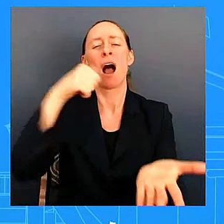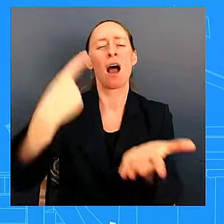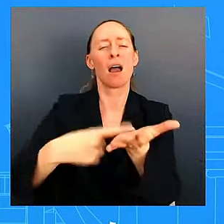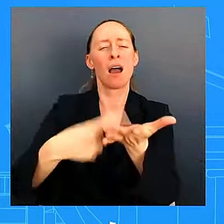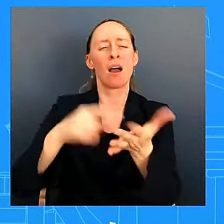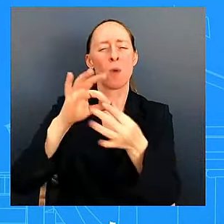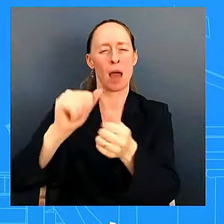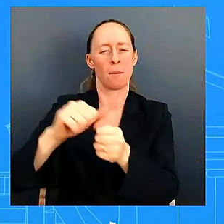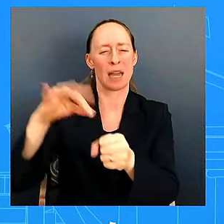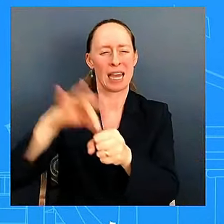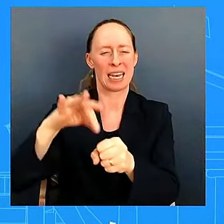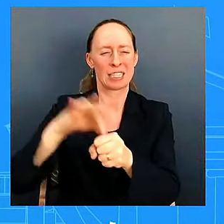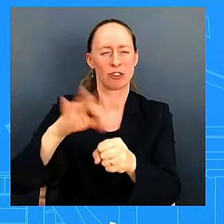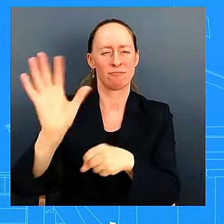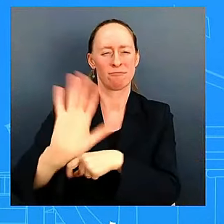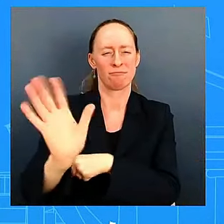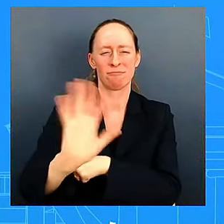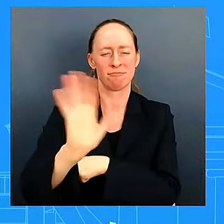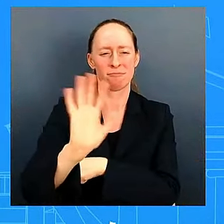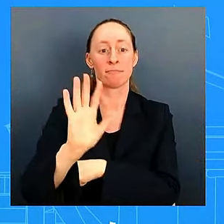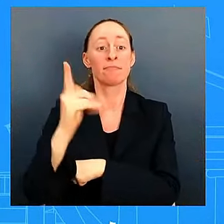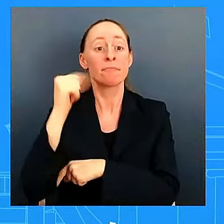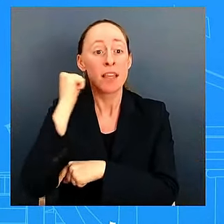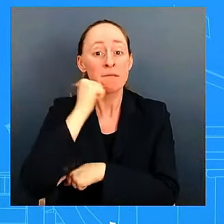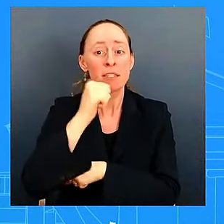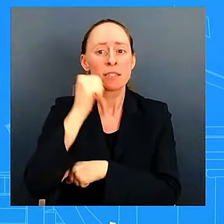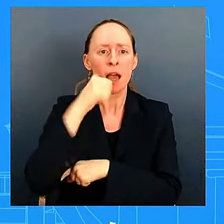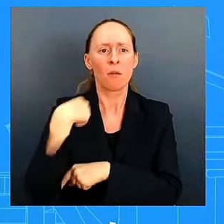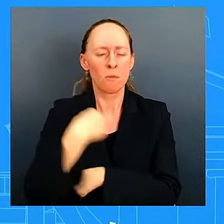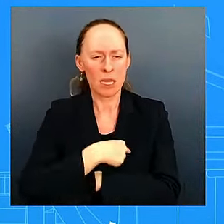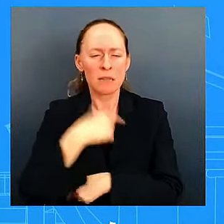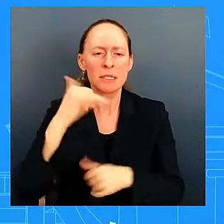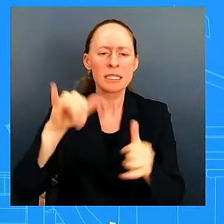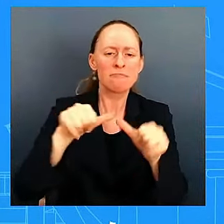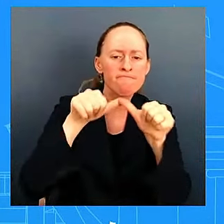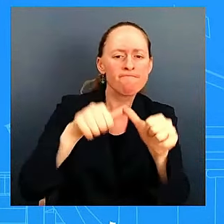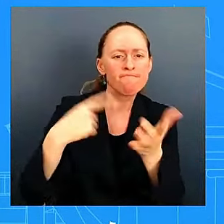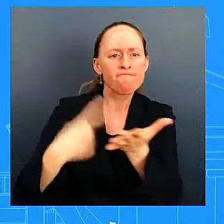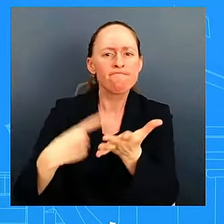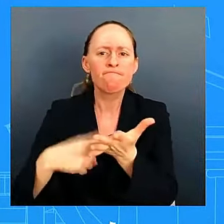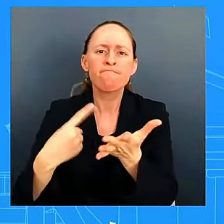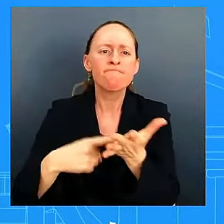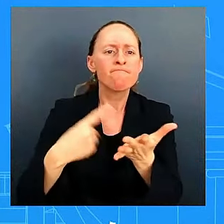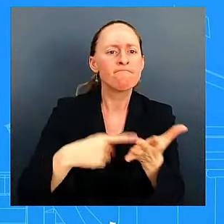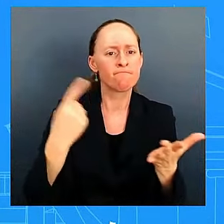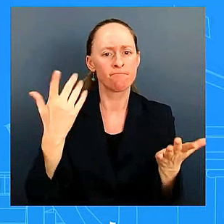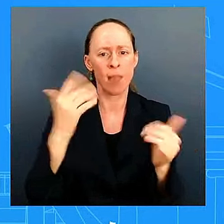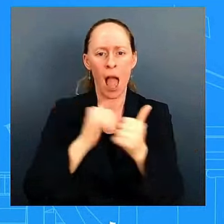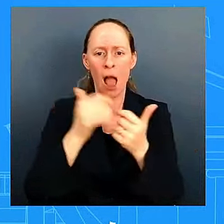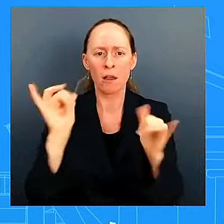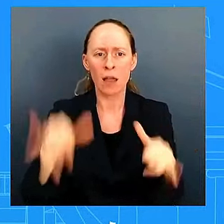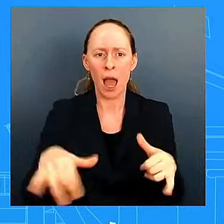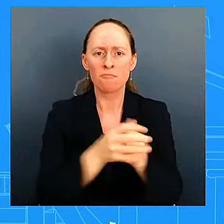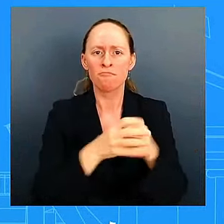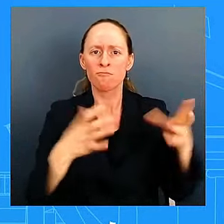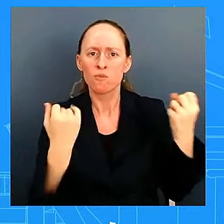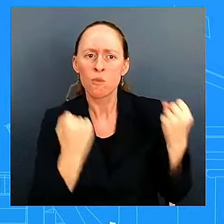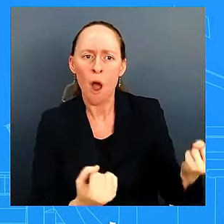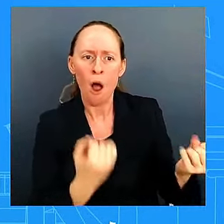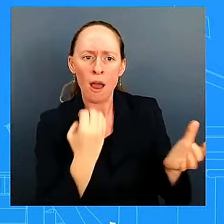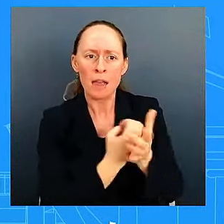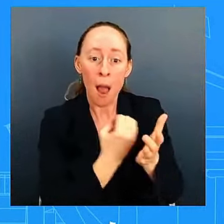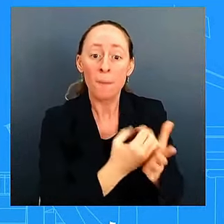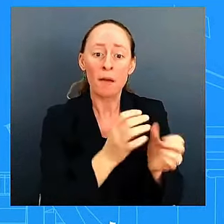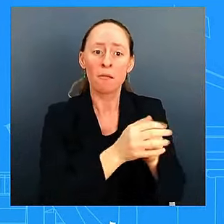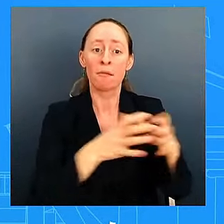every day day in and day out how do we have an economy that works for all when it comes to this particular question that you're asking me we've said this many times